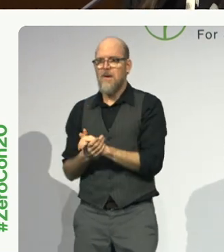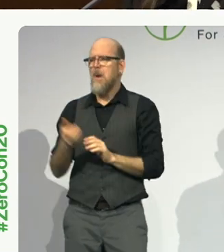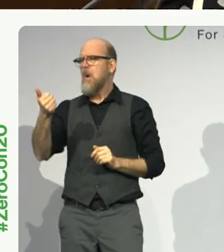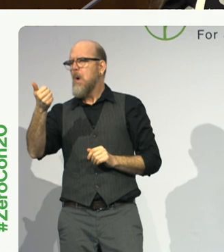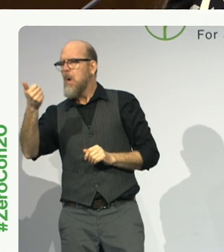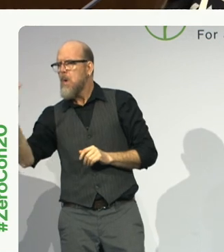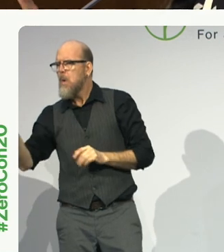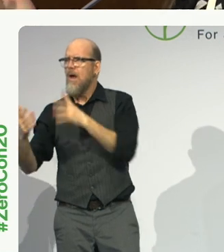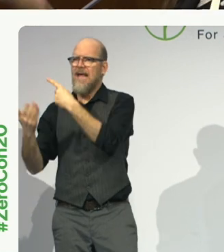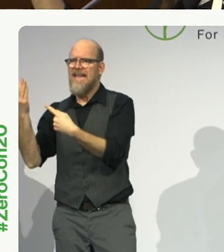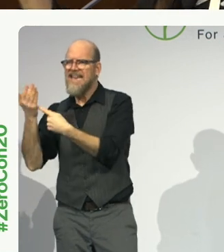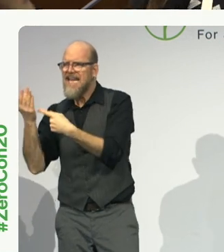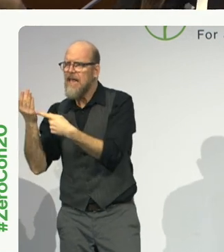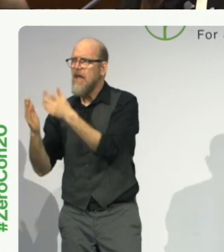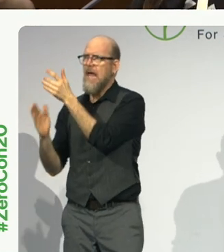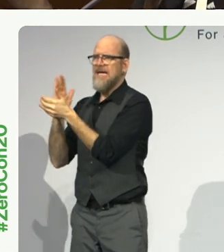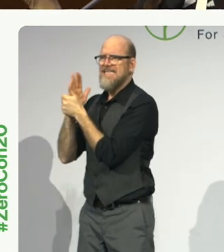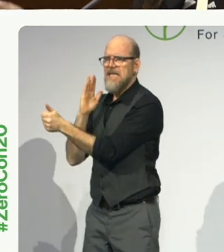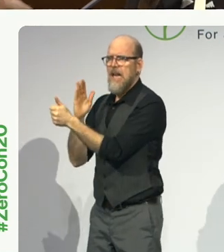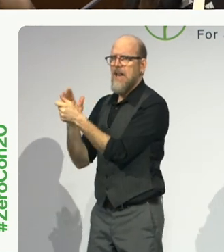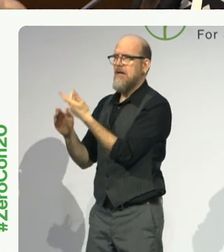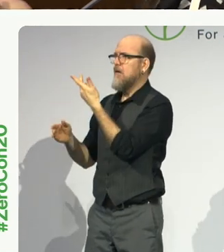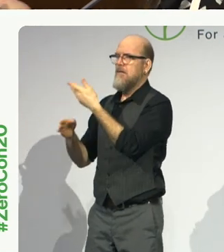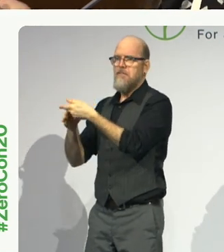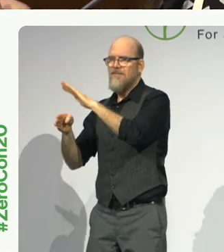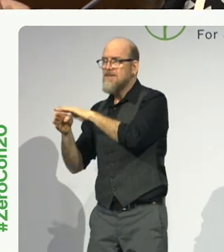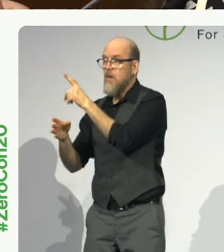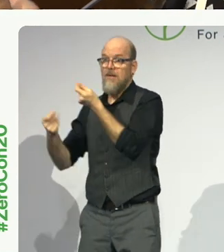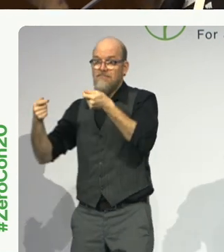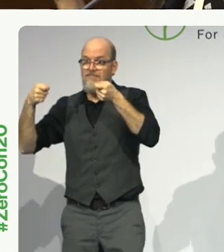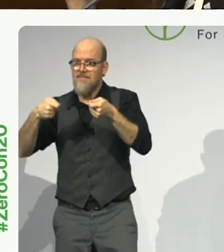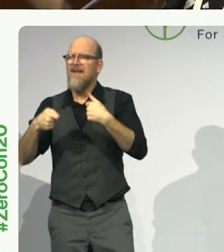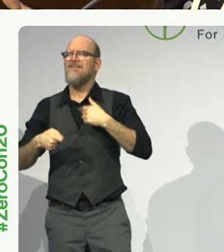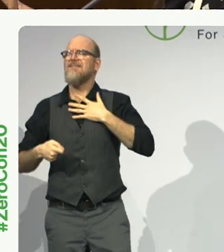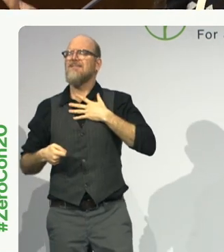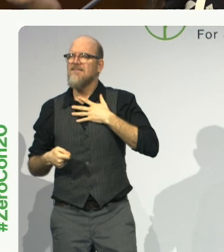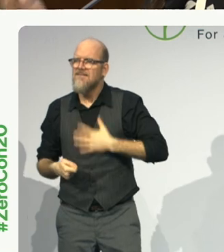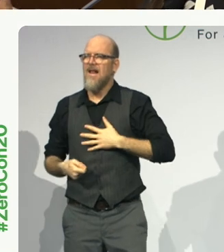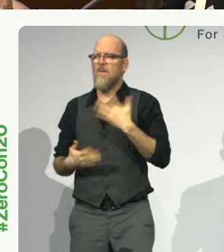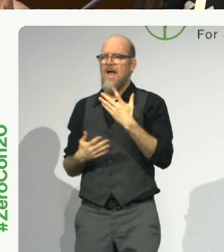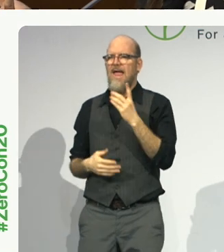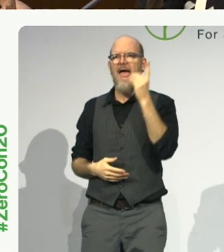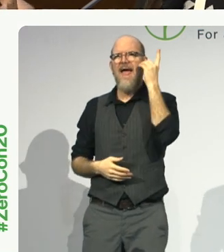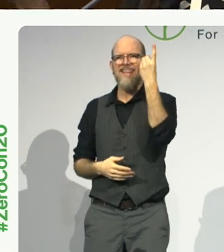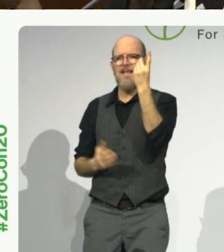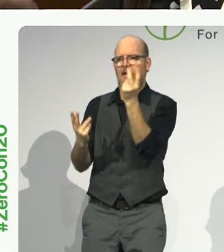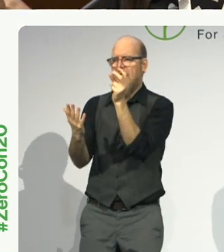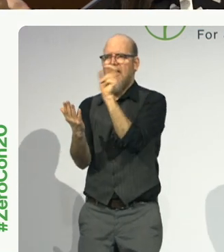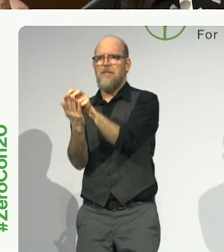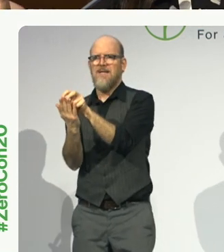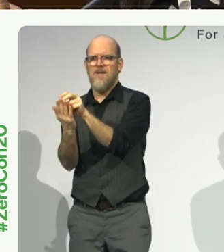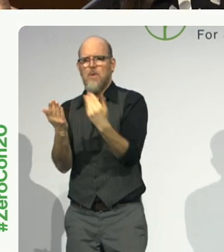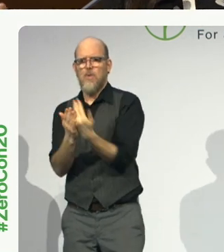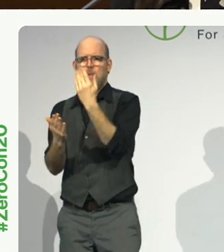side, we are eager to create an app for phones so that every youth, when they